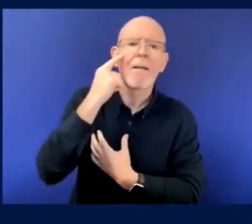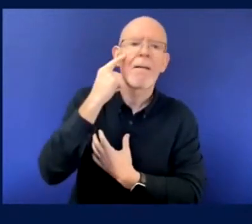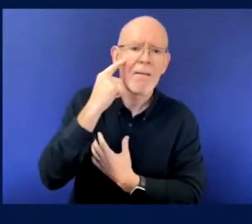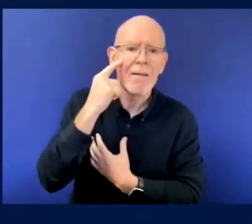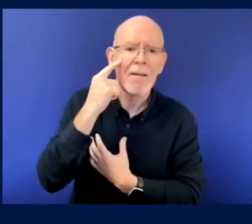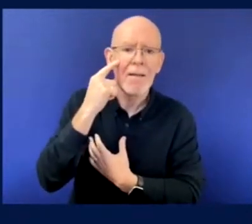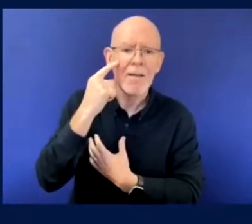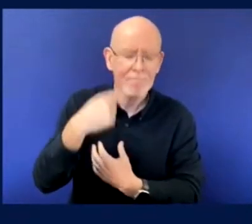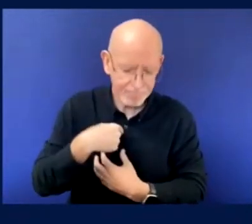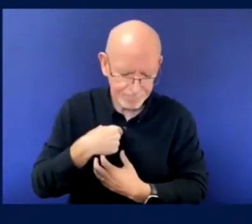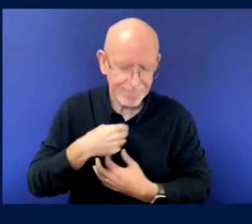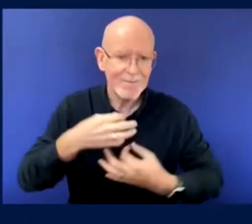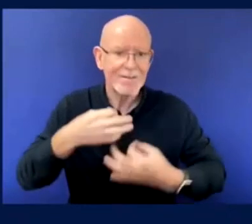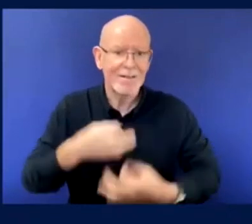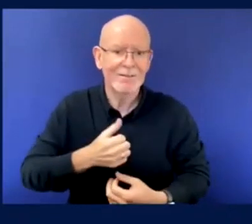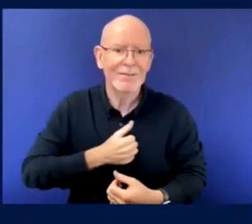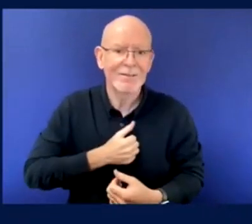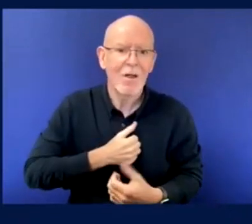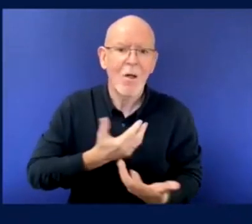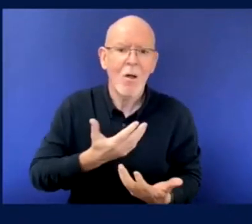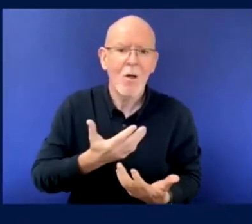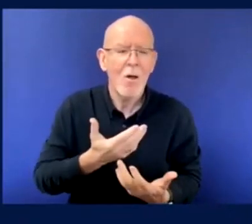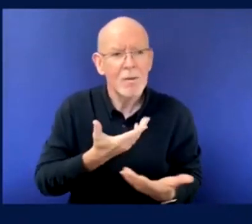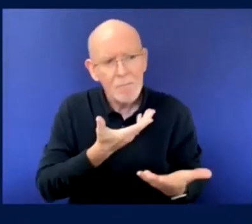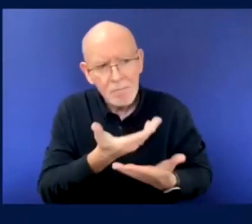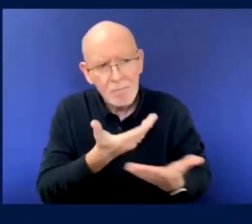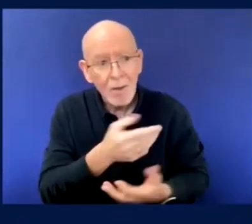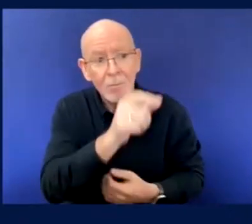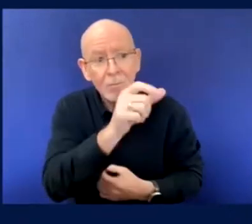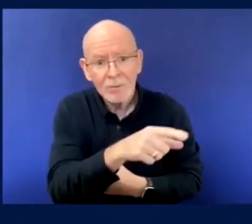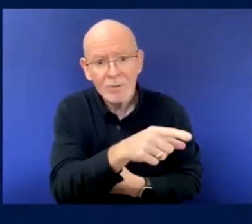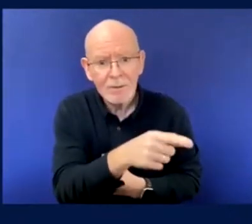Thanks Elena. Completely agree. Yeah. And, and John?